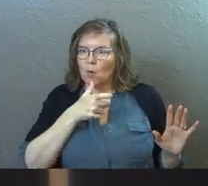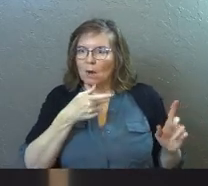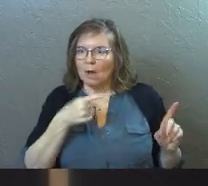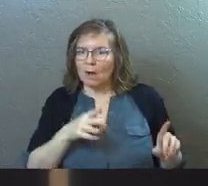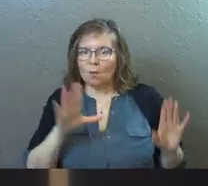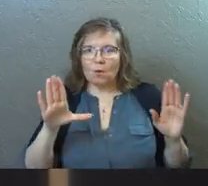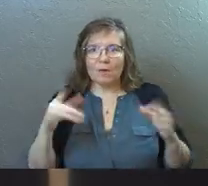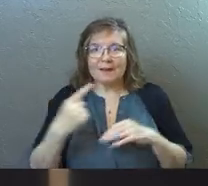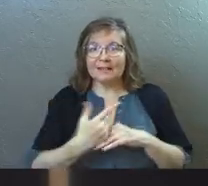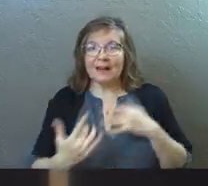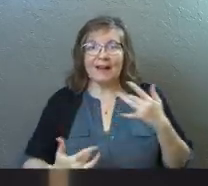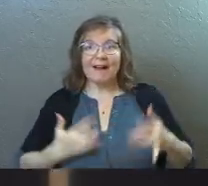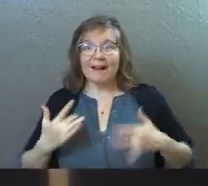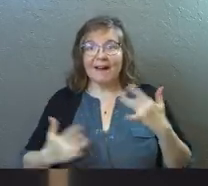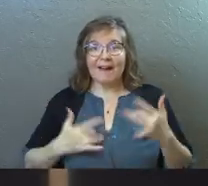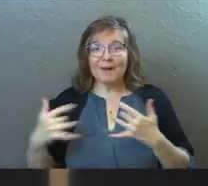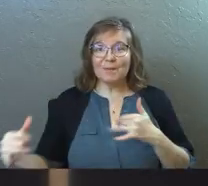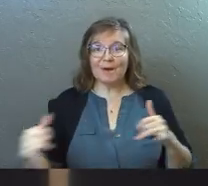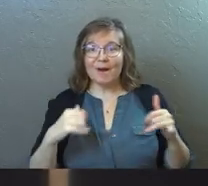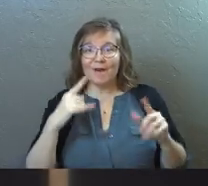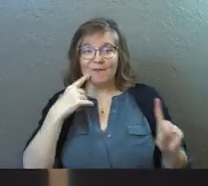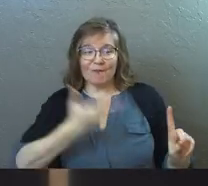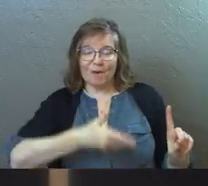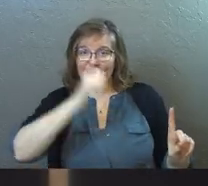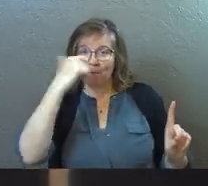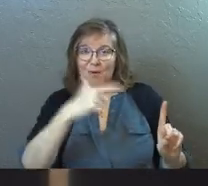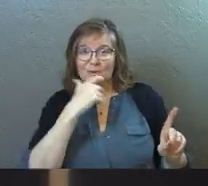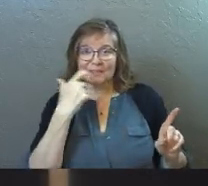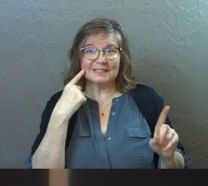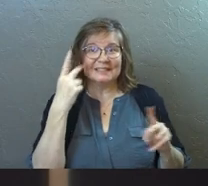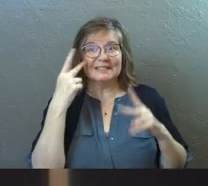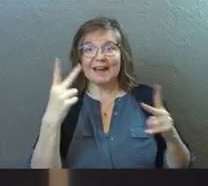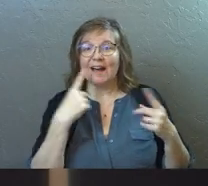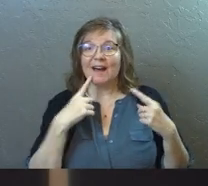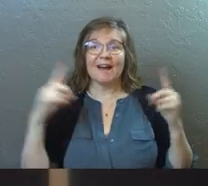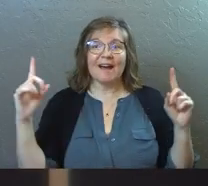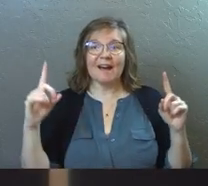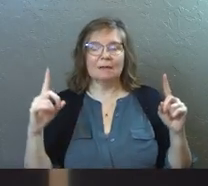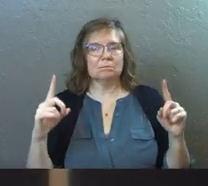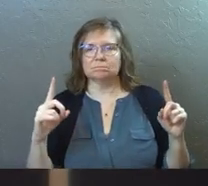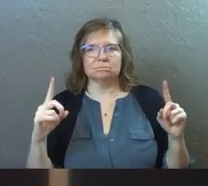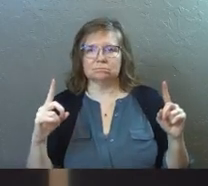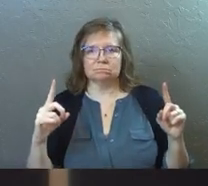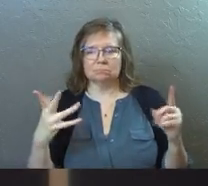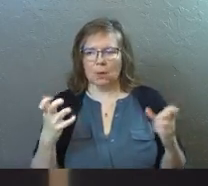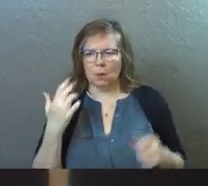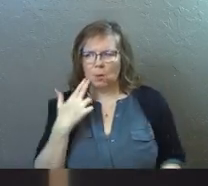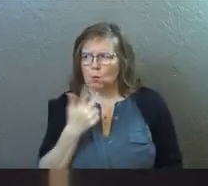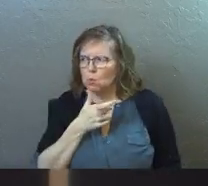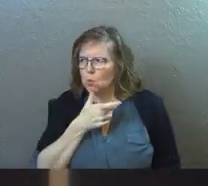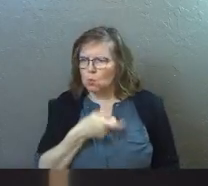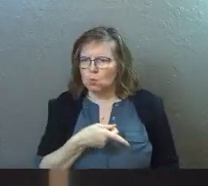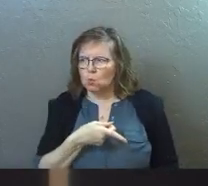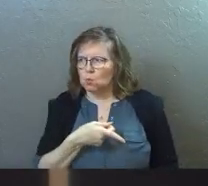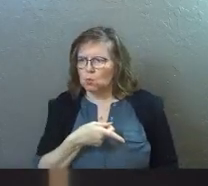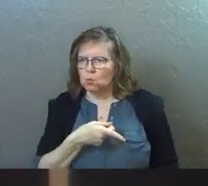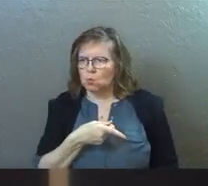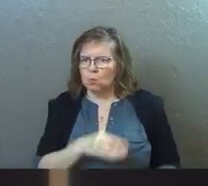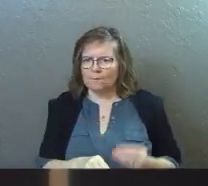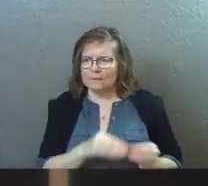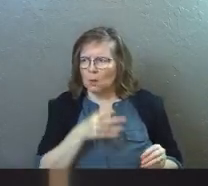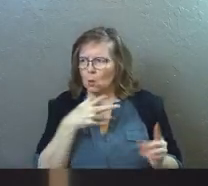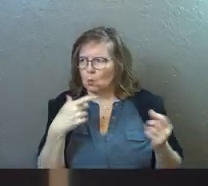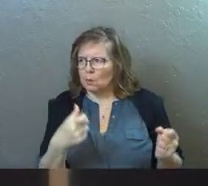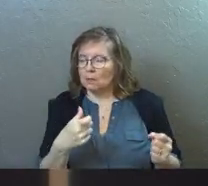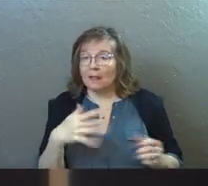What a great day. Like, let's throw a party for our brother who just got sight for the very first time. They want to know who did it. They found out that it